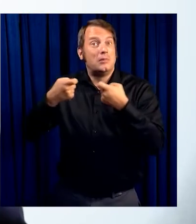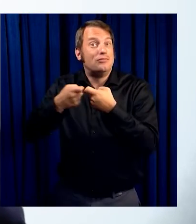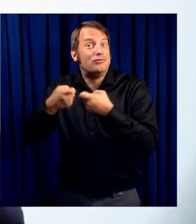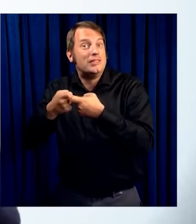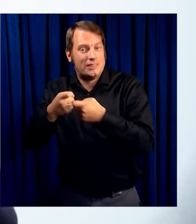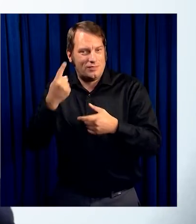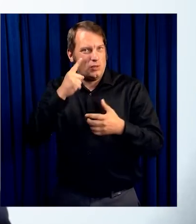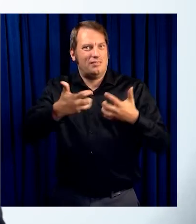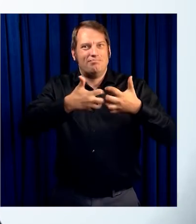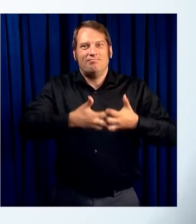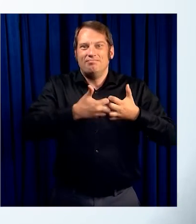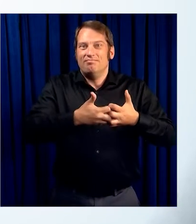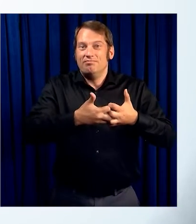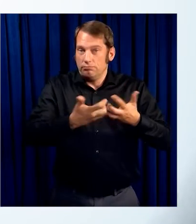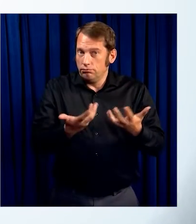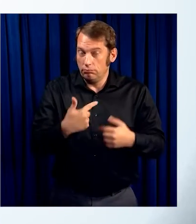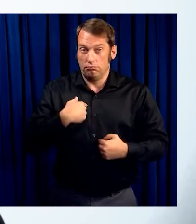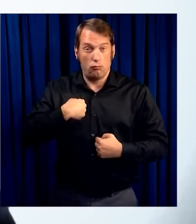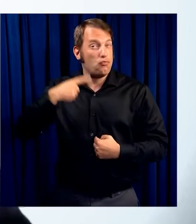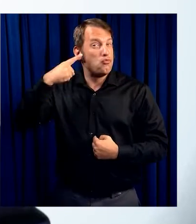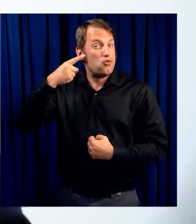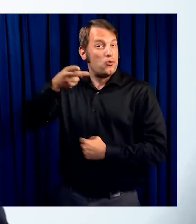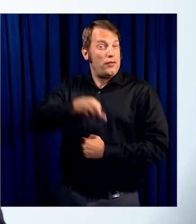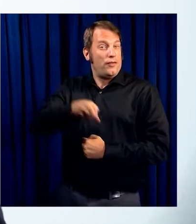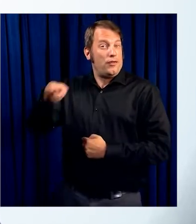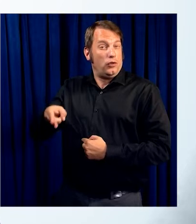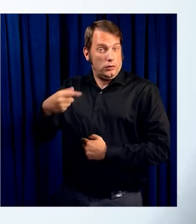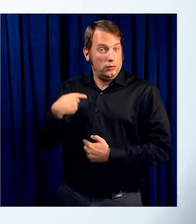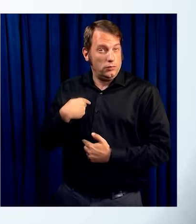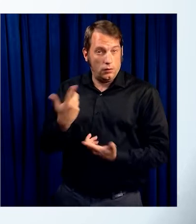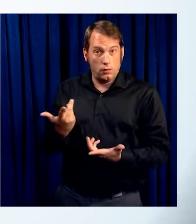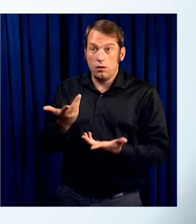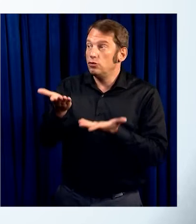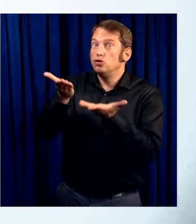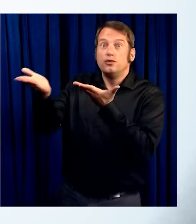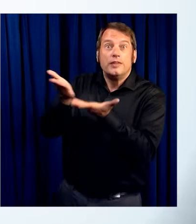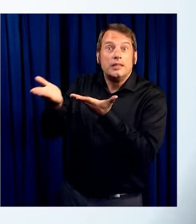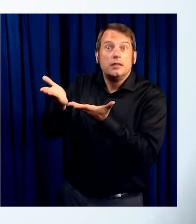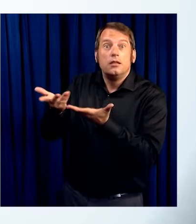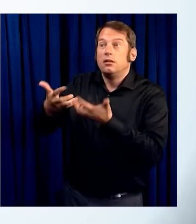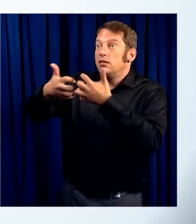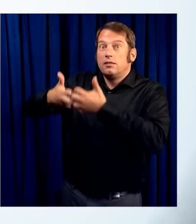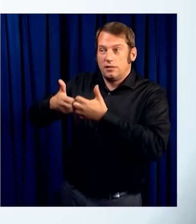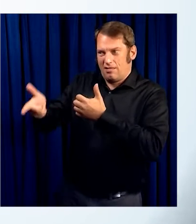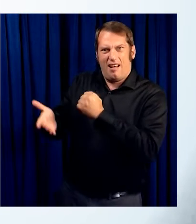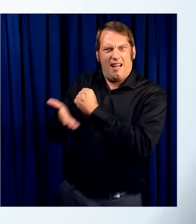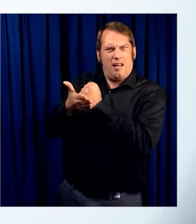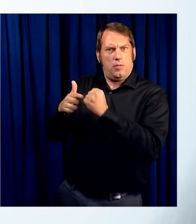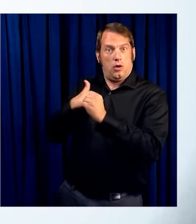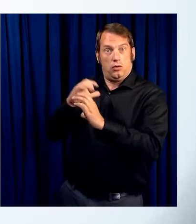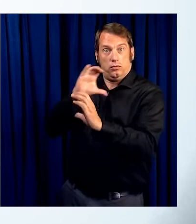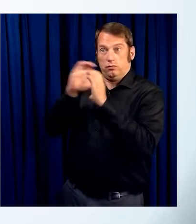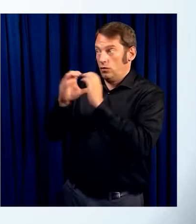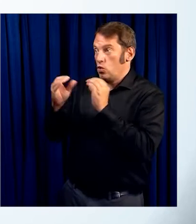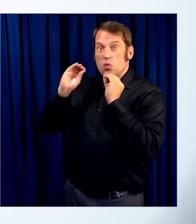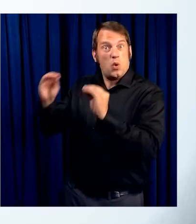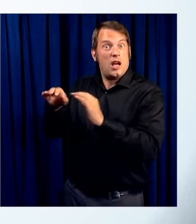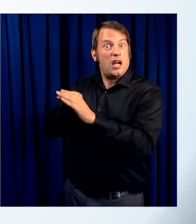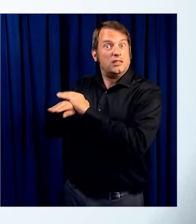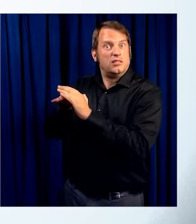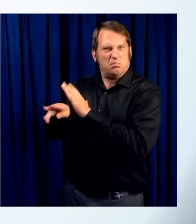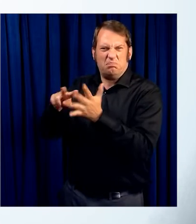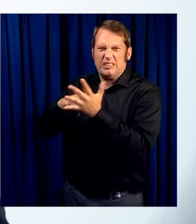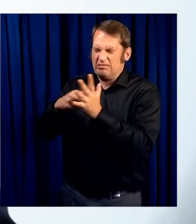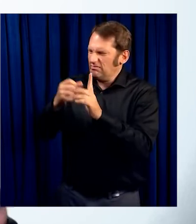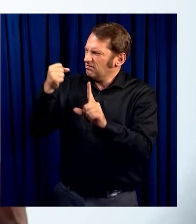I am hard of hearing, and losing access to the services and devices that help me communicate can have devastating consequences during